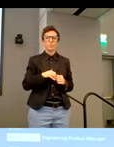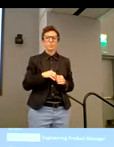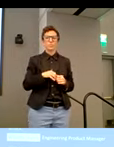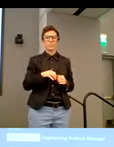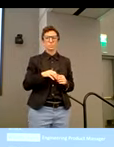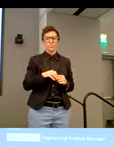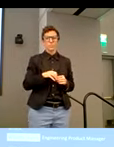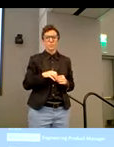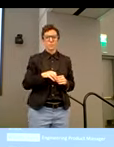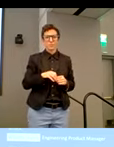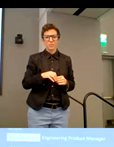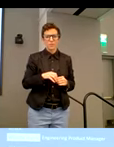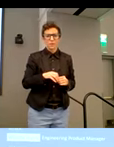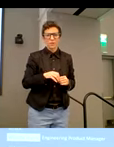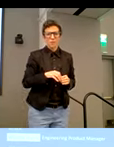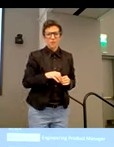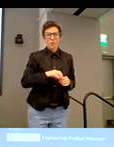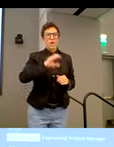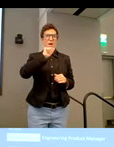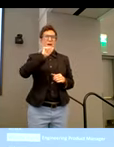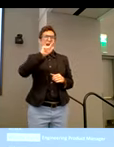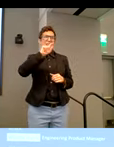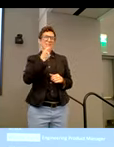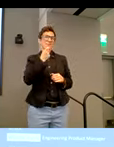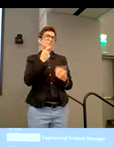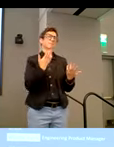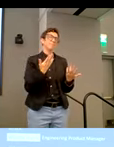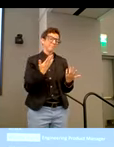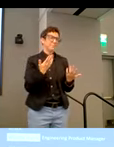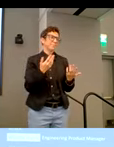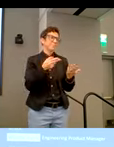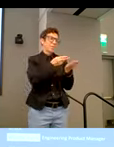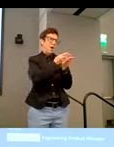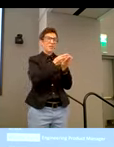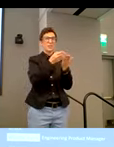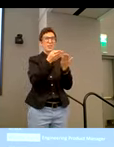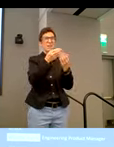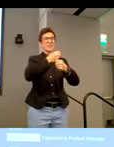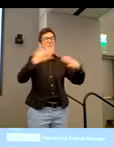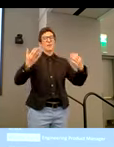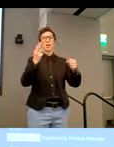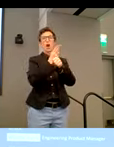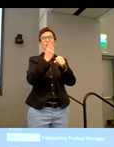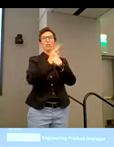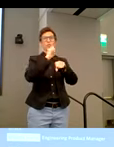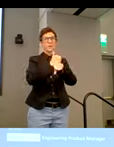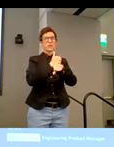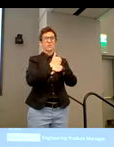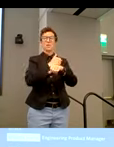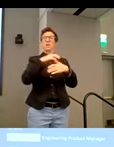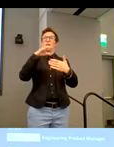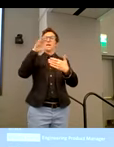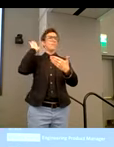Yeah, I think I'm just gonna go with a cliche saying here, but I think, uh, you know, it's expand our user base. We, by eliminating barriers, we will see people who,